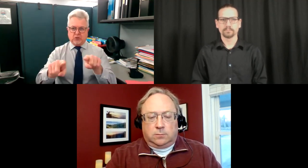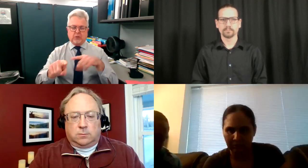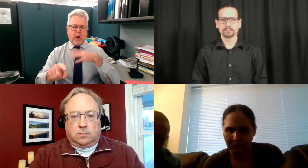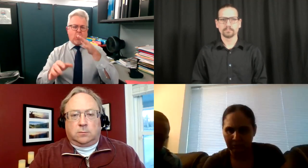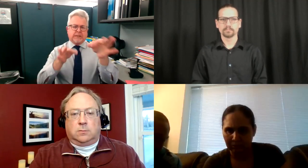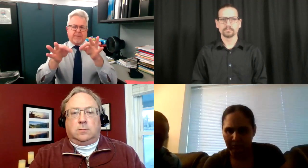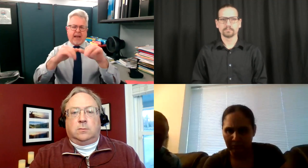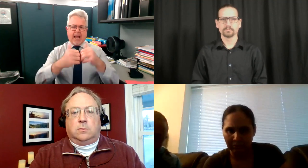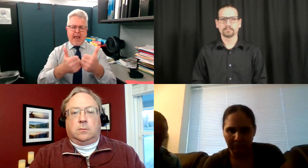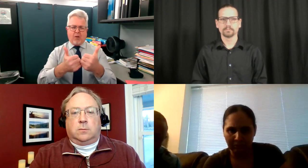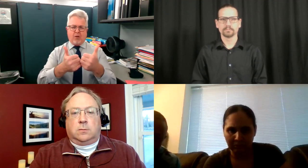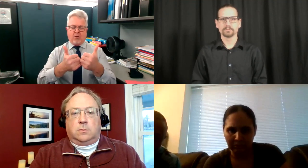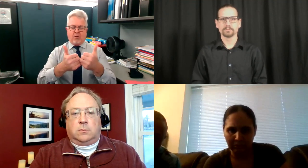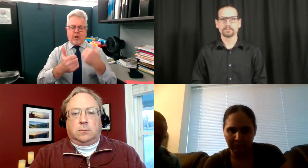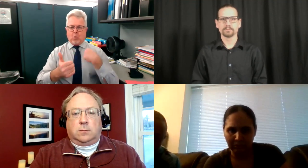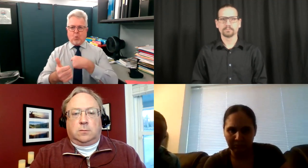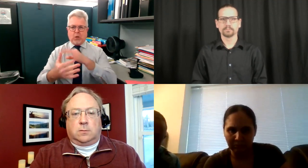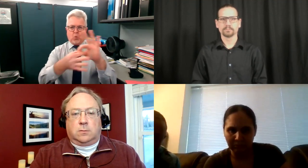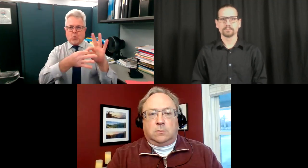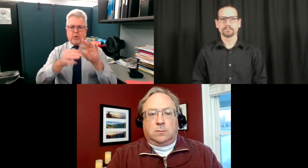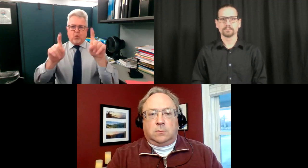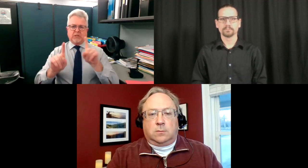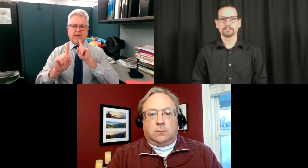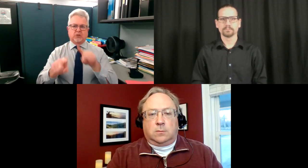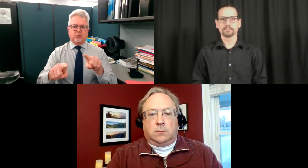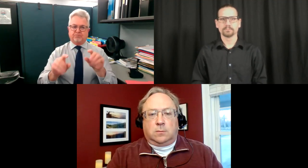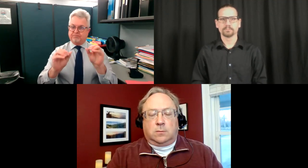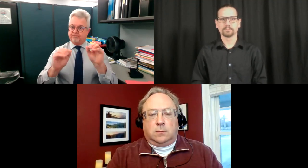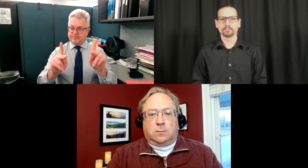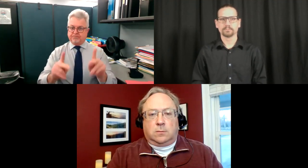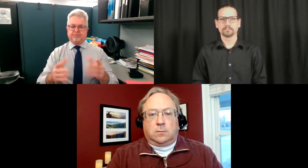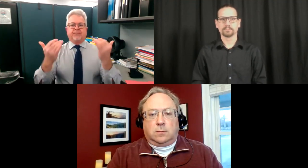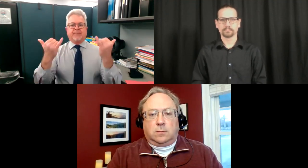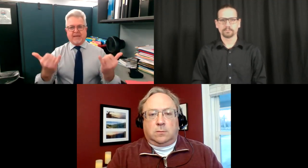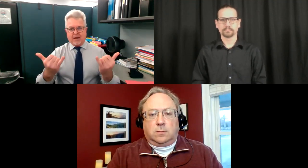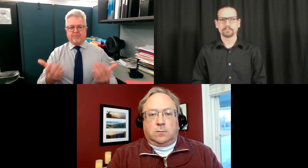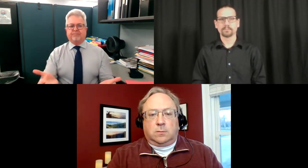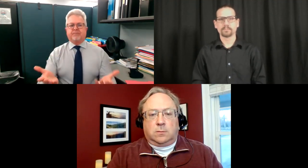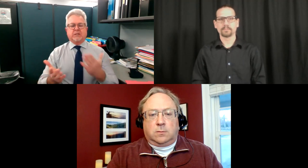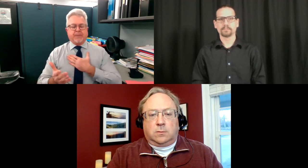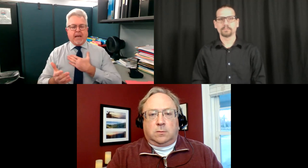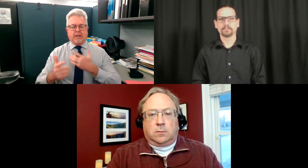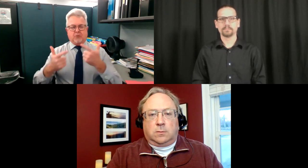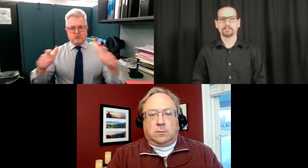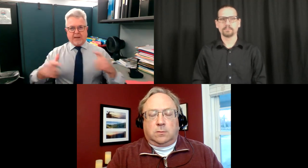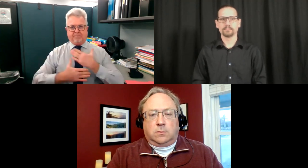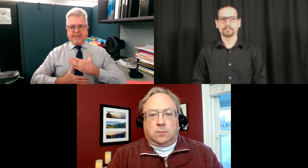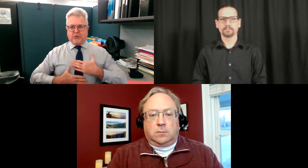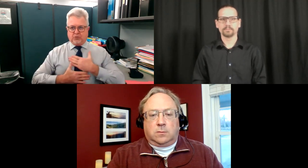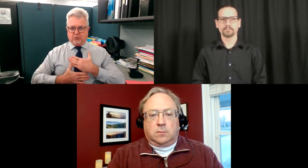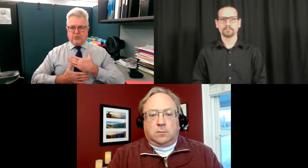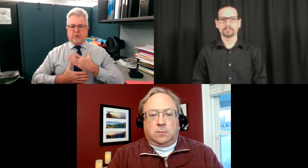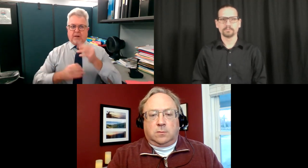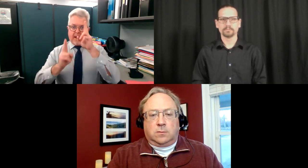Then we will open up the screen for a Q&A. Okay, and then I will further explain how we will handle the Q&A.